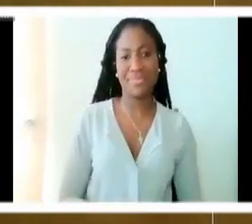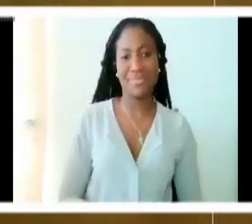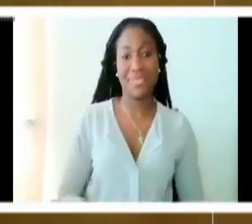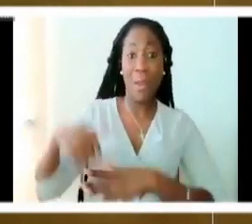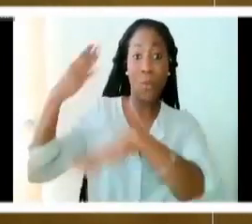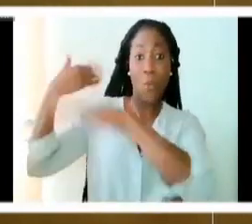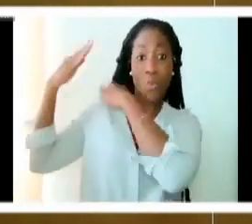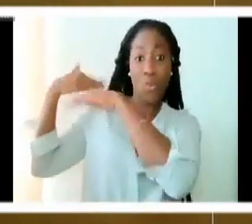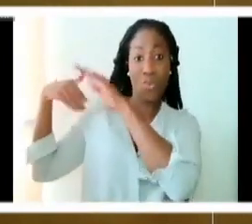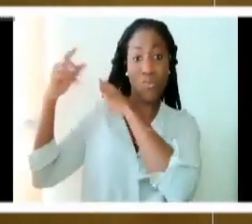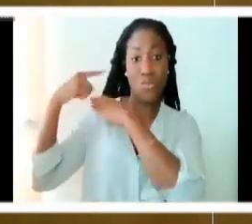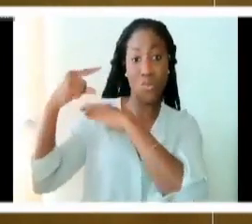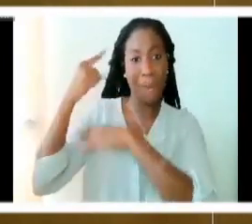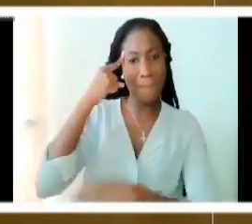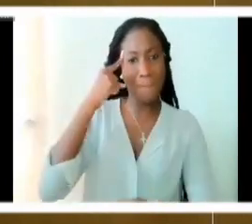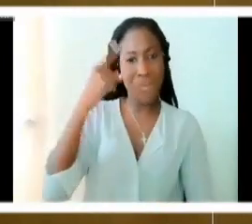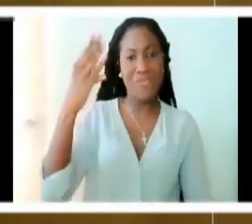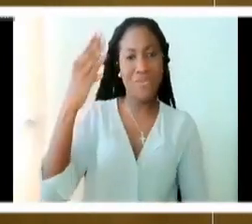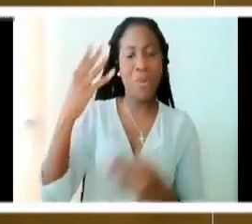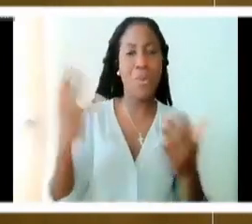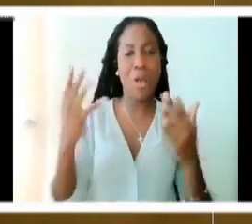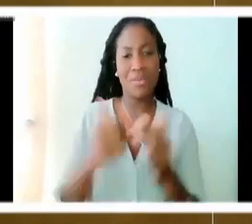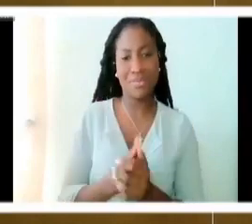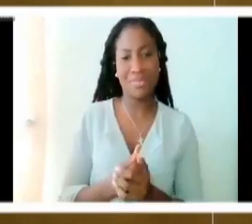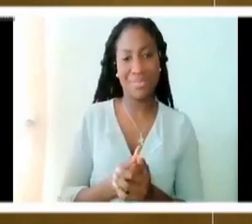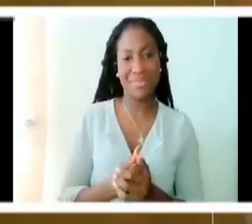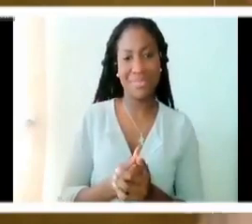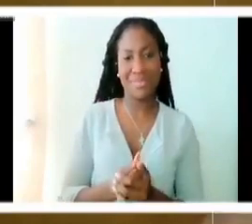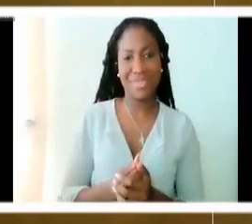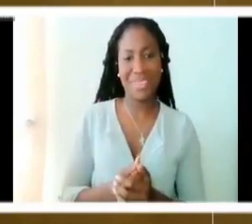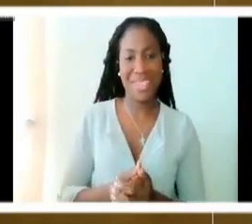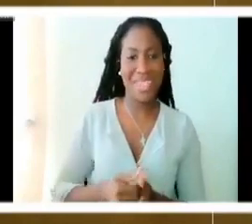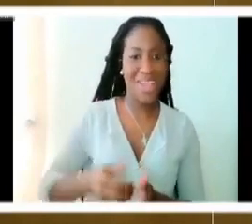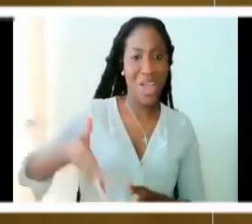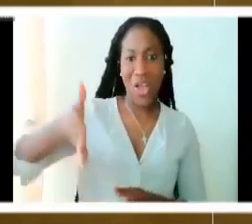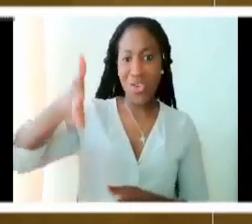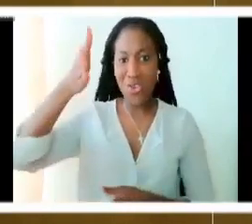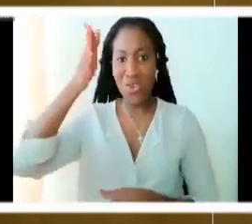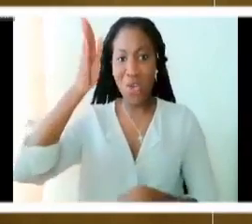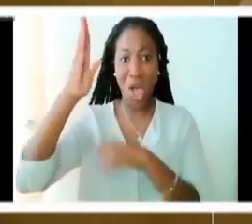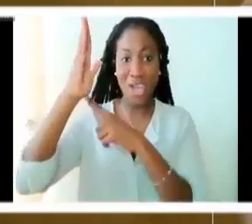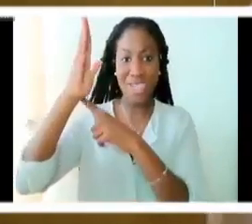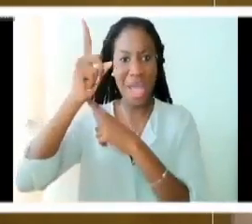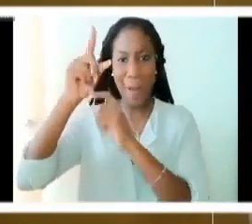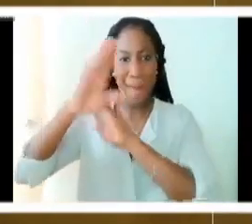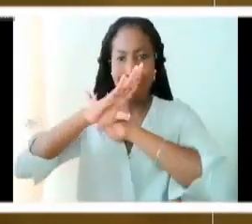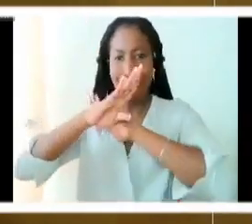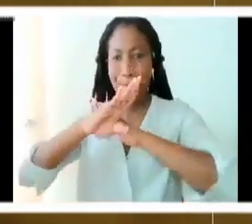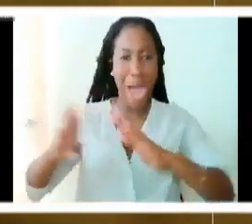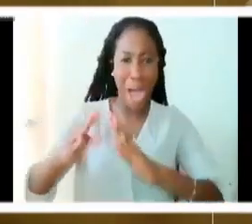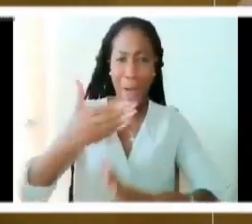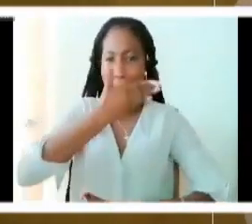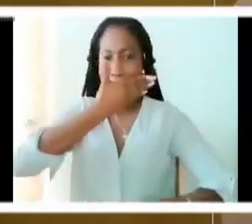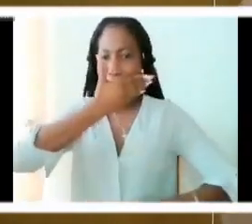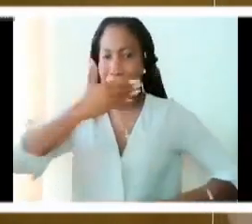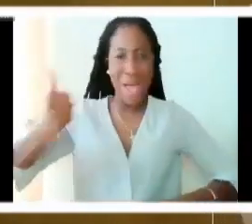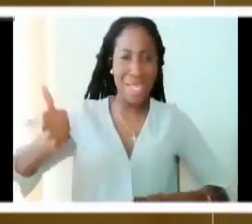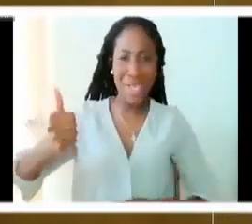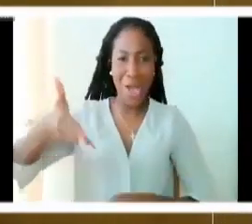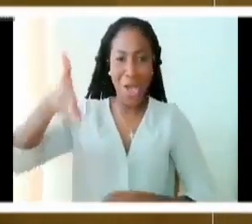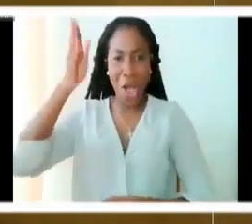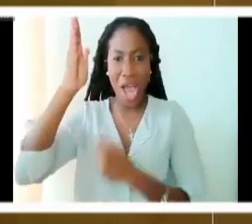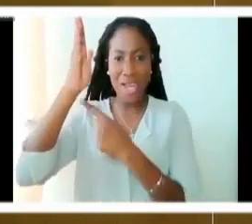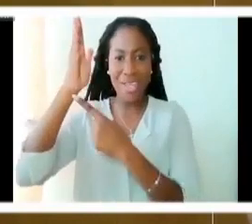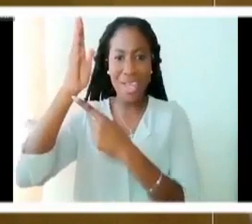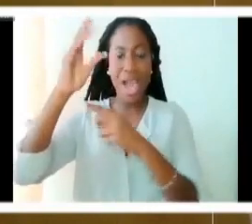their God, Yahweh, was the biggest and the baddest of all the gods. So there were many gods, but they